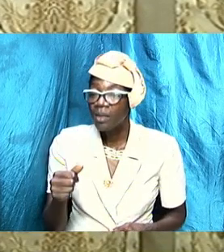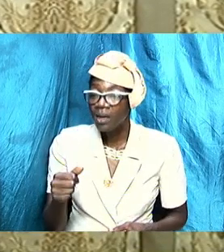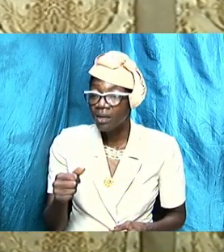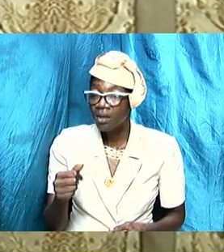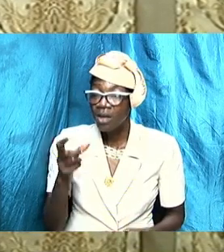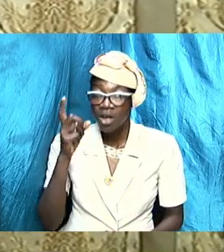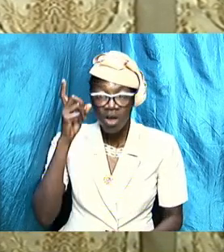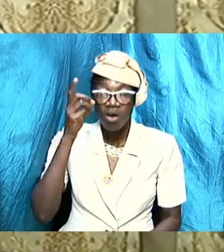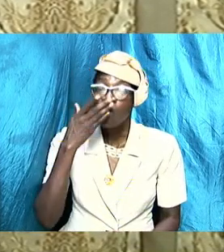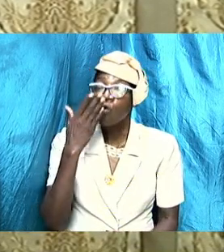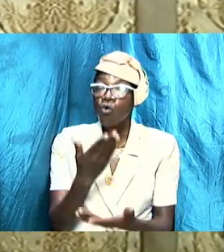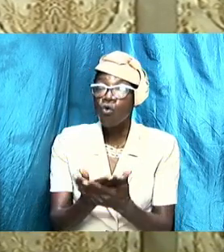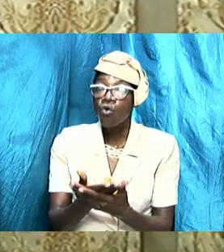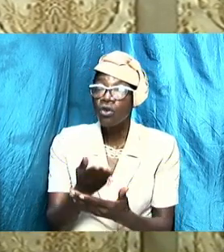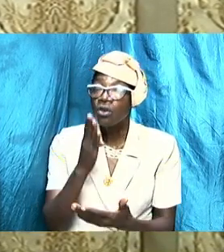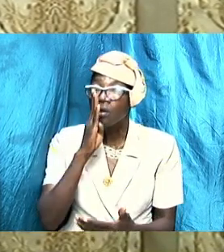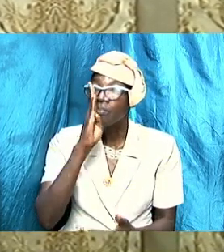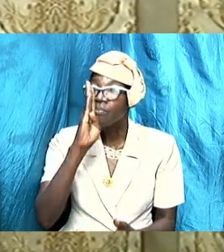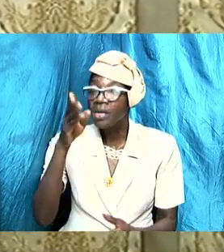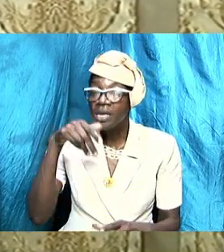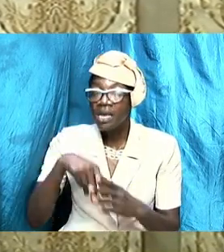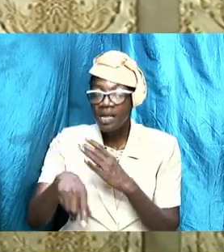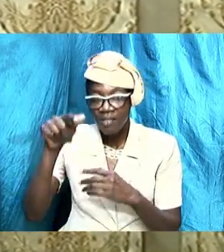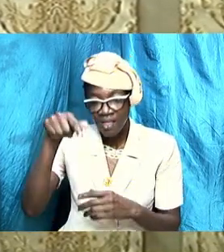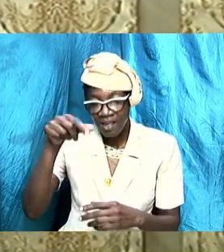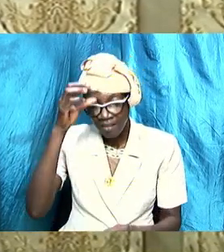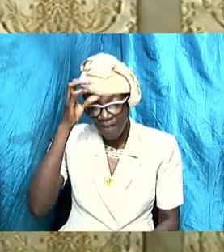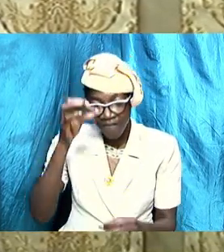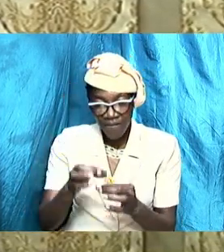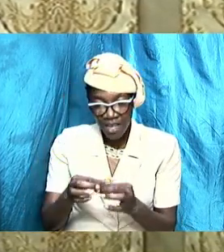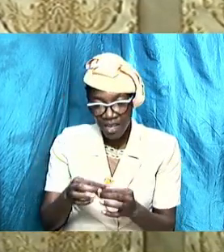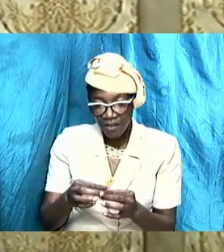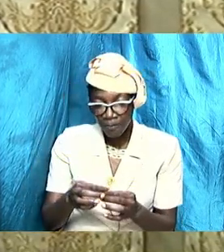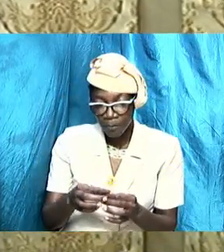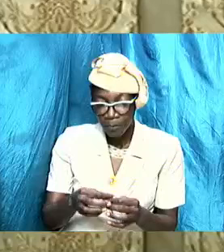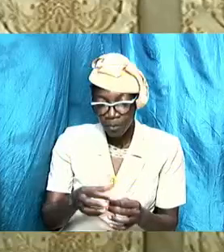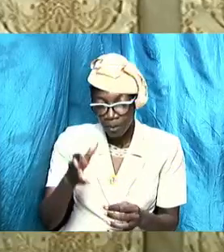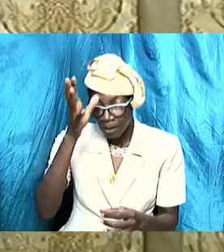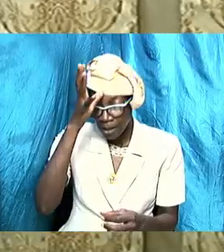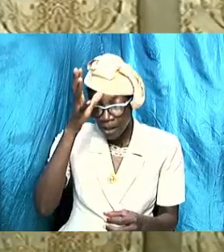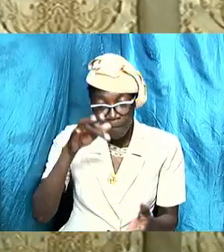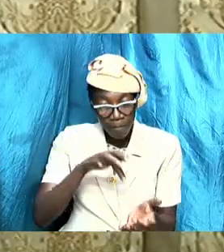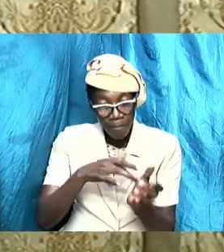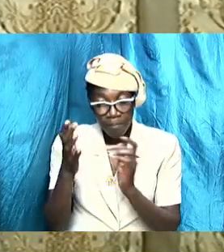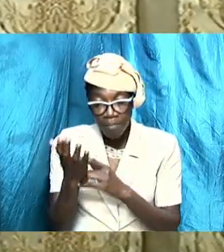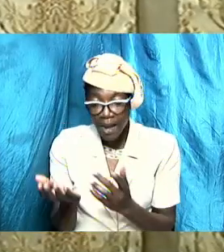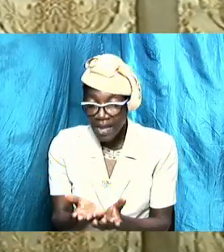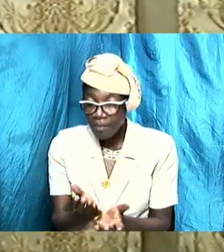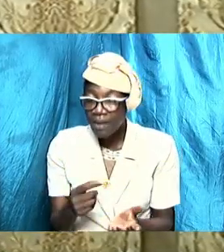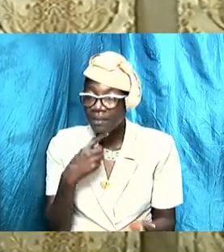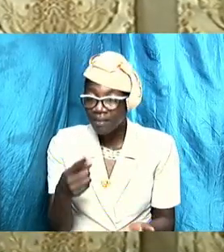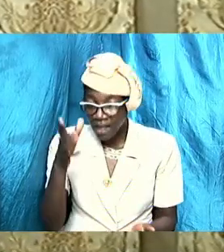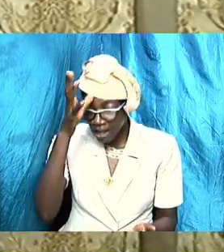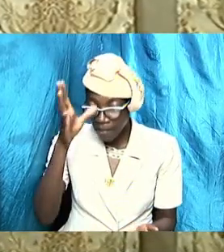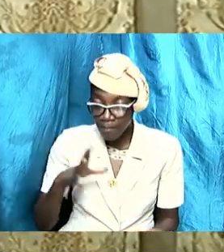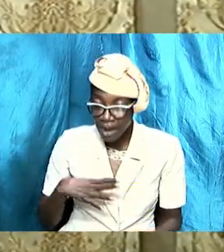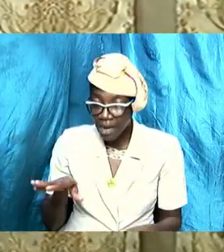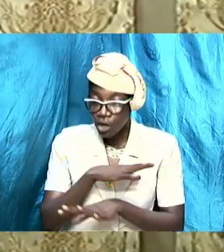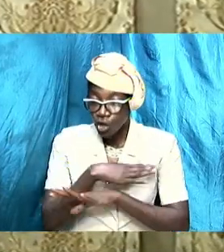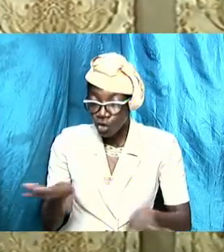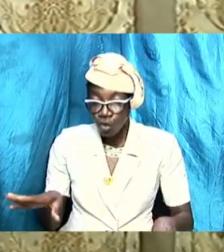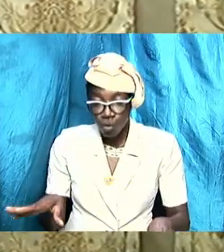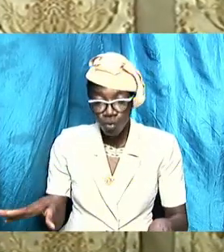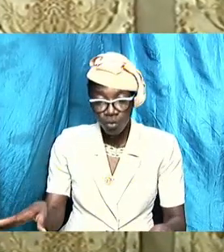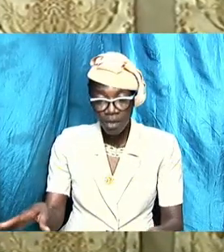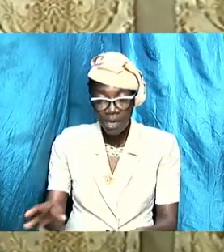the Bible says that a man that does not take care of his own house is worse